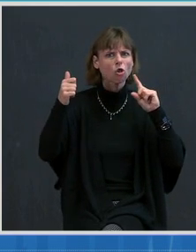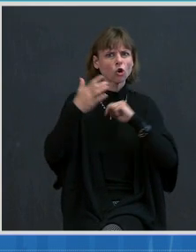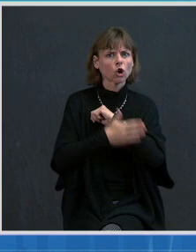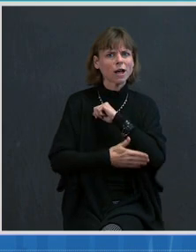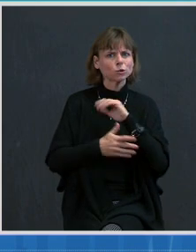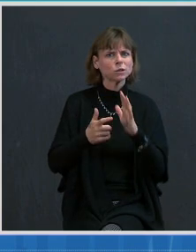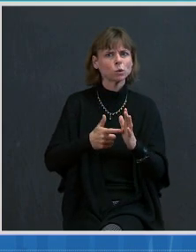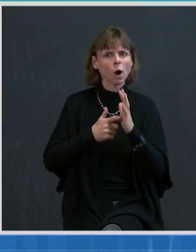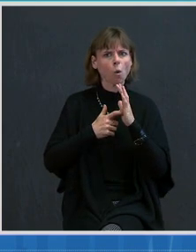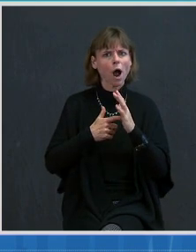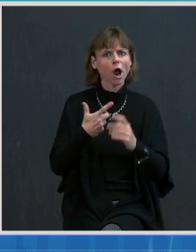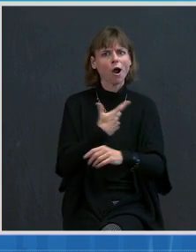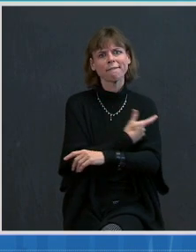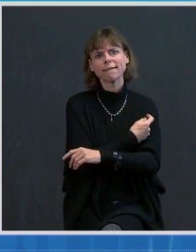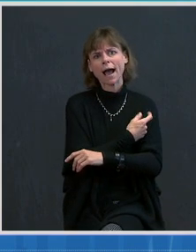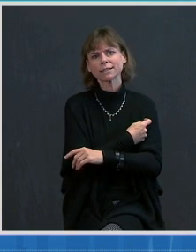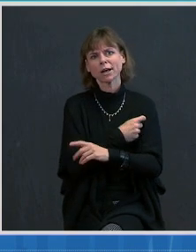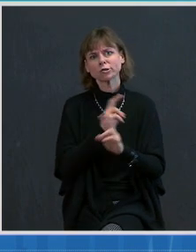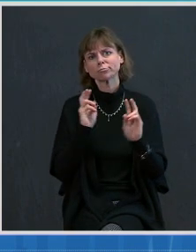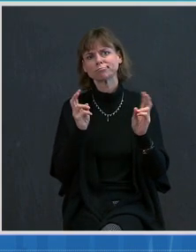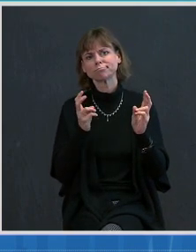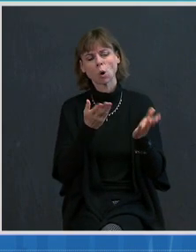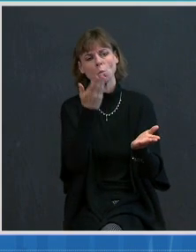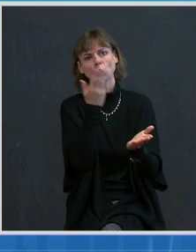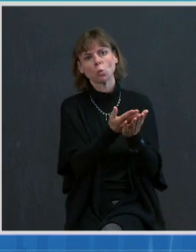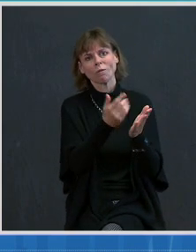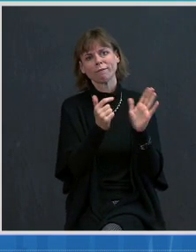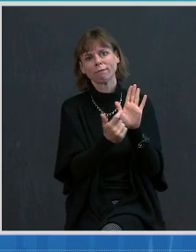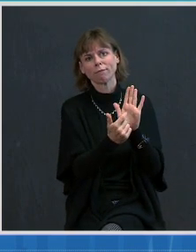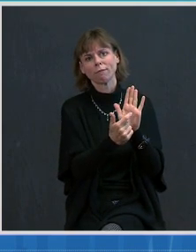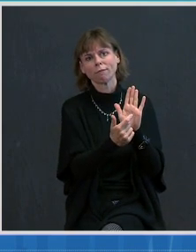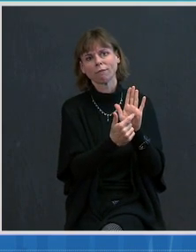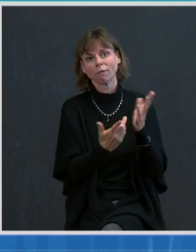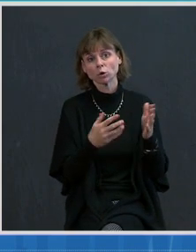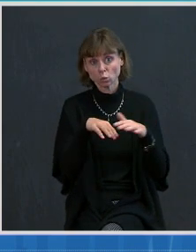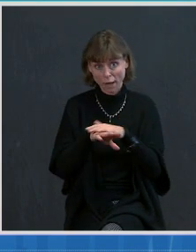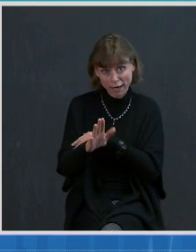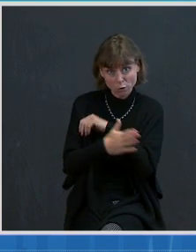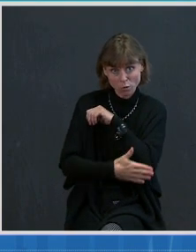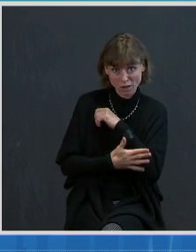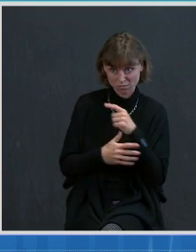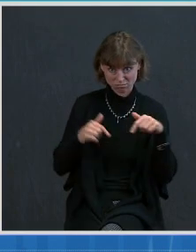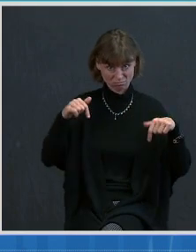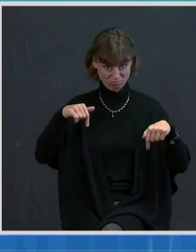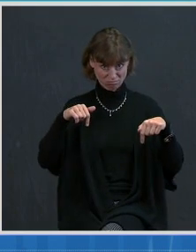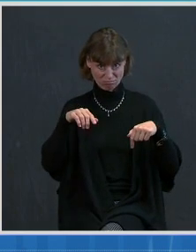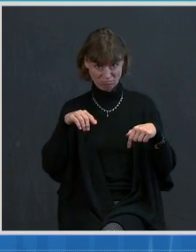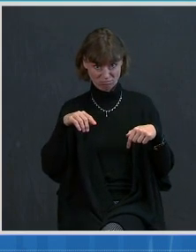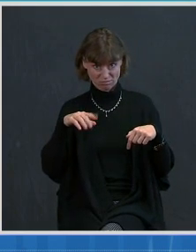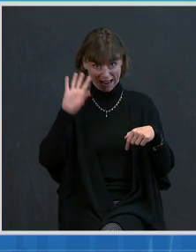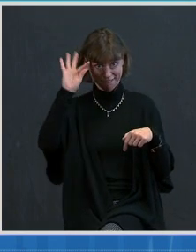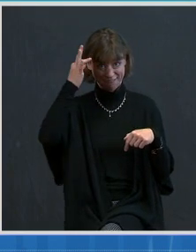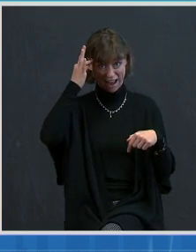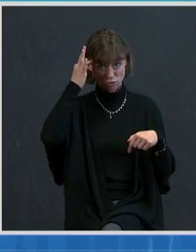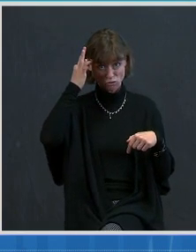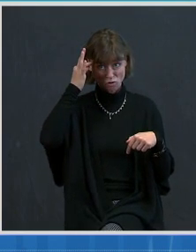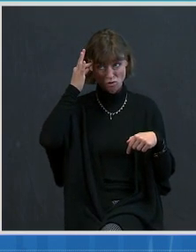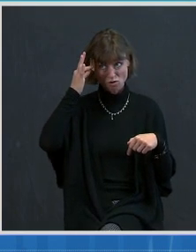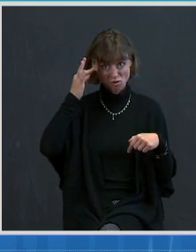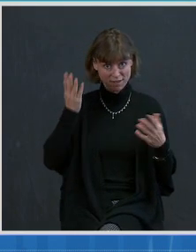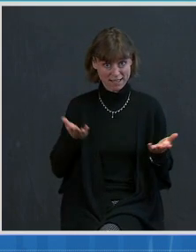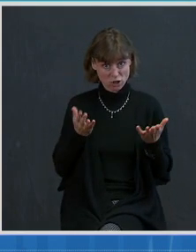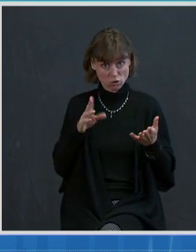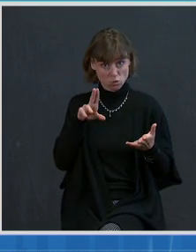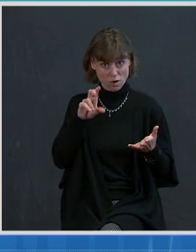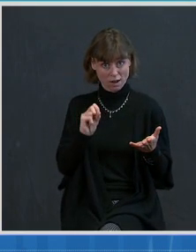proof to enter those countries. Is there anything under discussion at the federal level to provide some